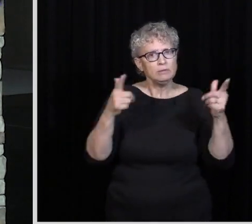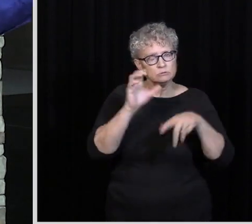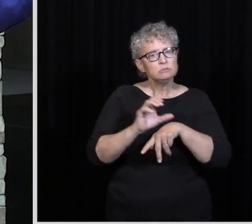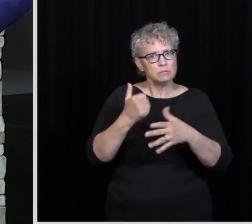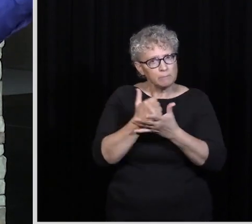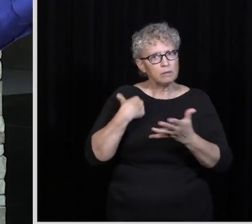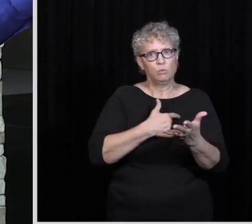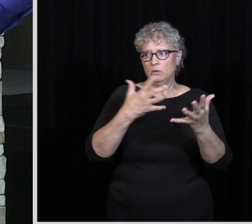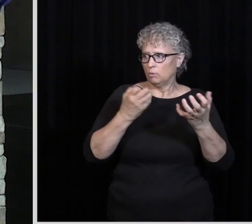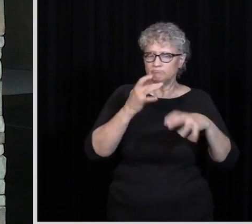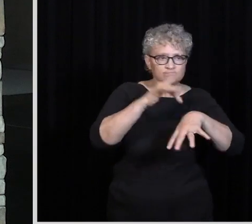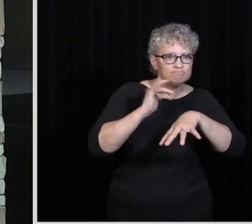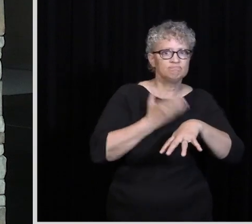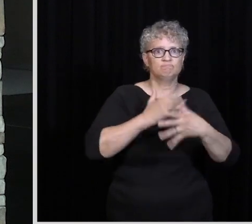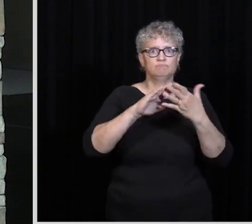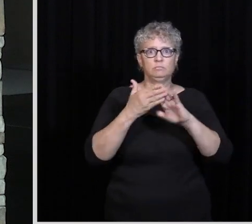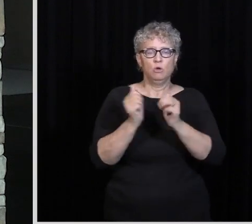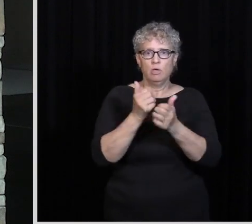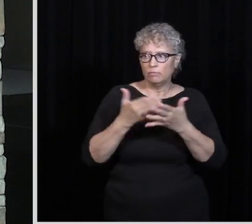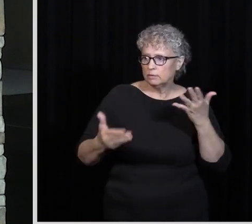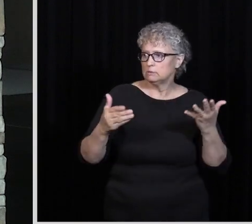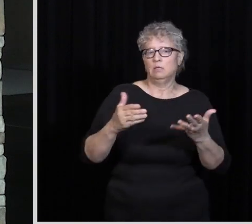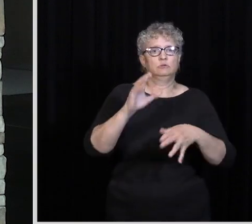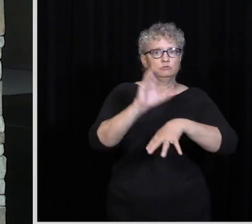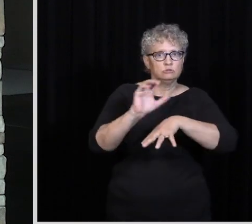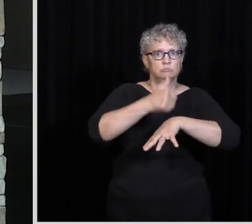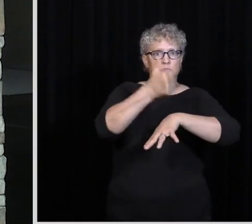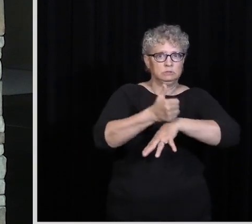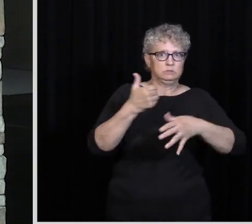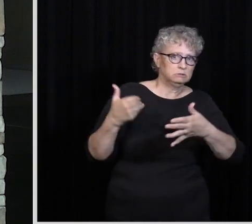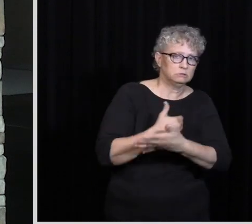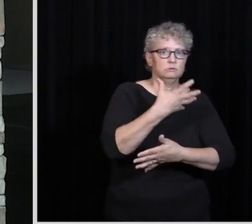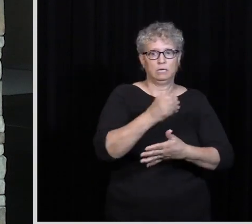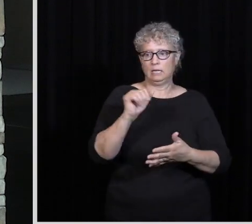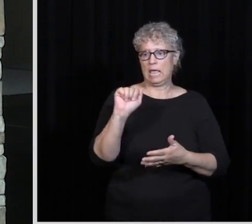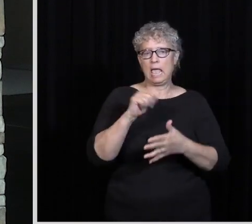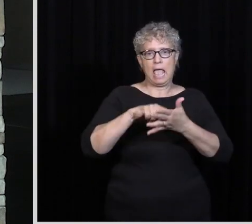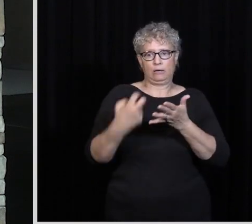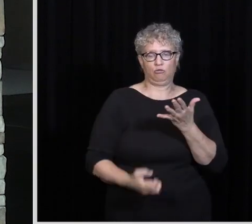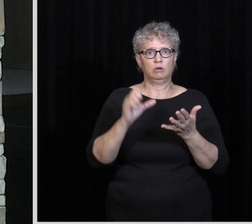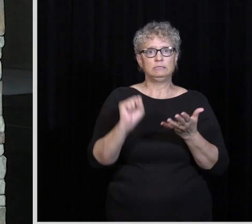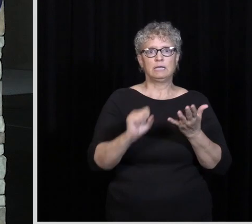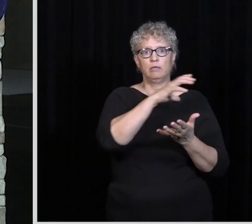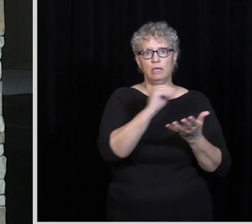And then we want to reach out into our city with things like church planting and Anchor South, and we're helping with that. And